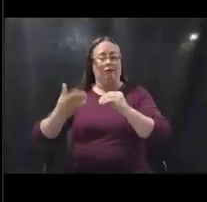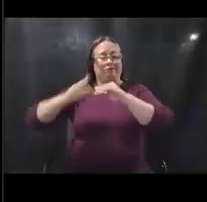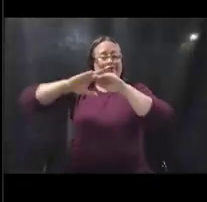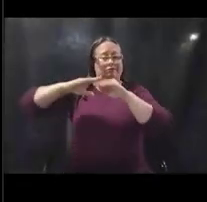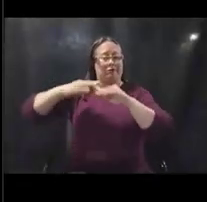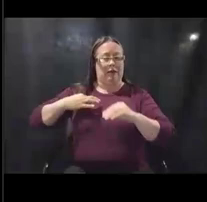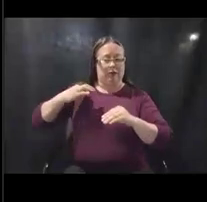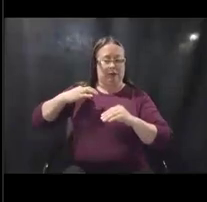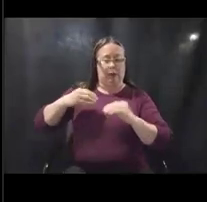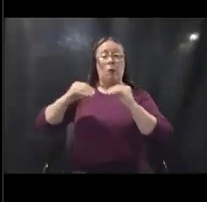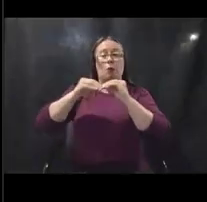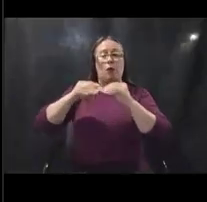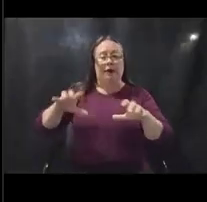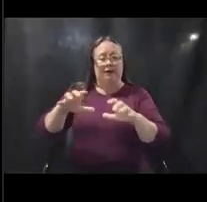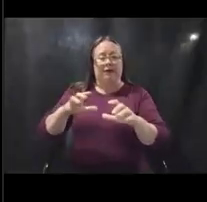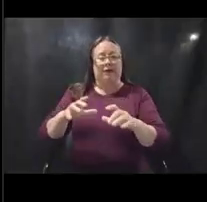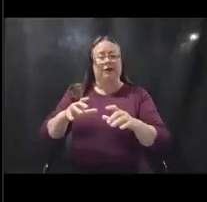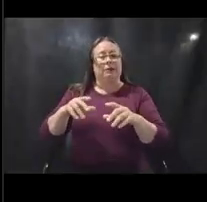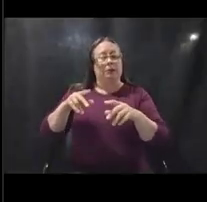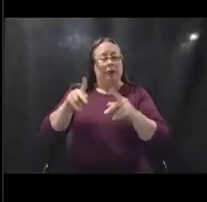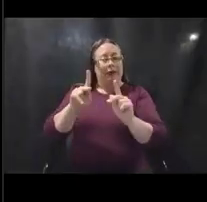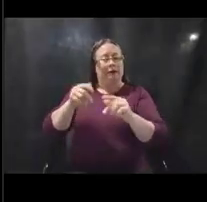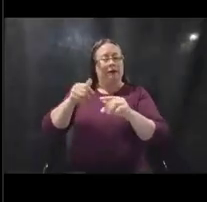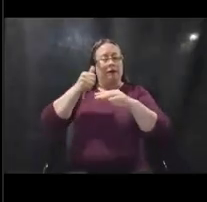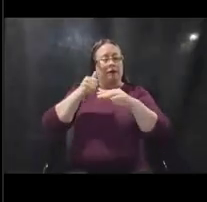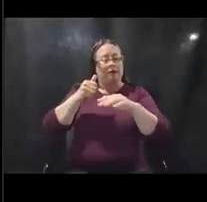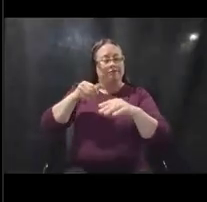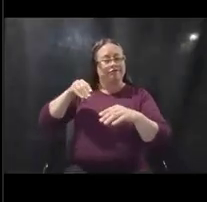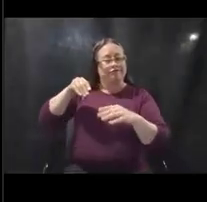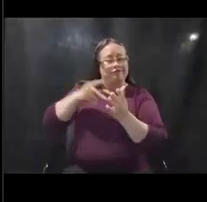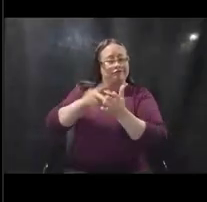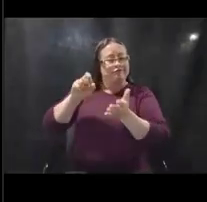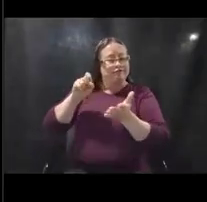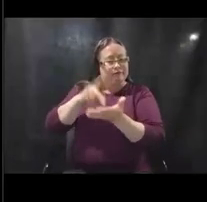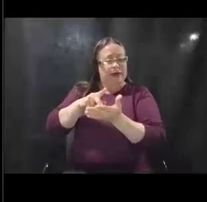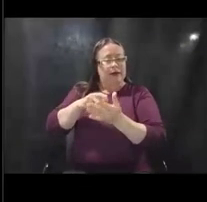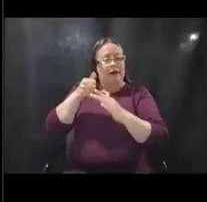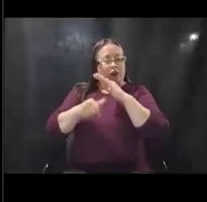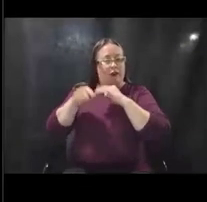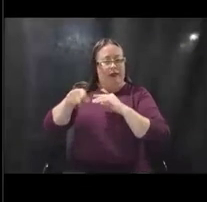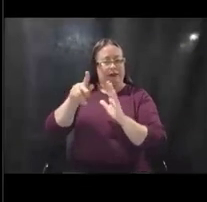that are now available for reimbursement under the public assistance program. Next slide, please.